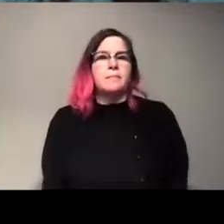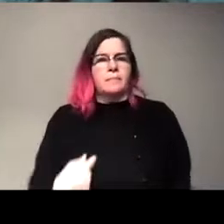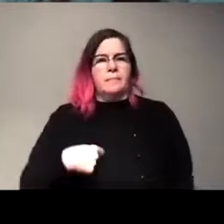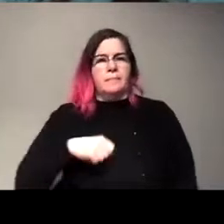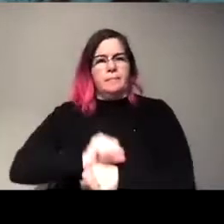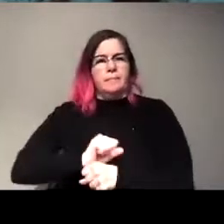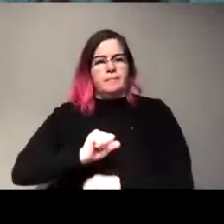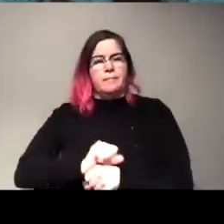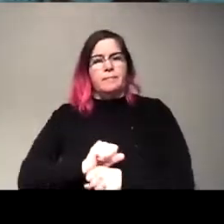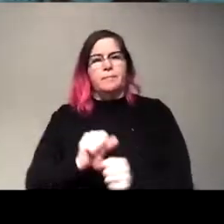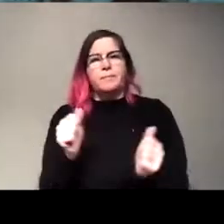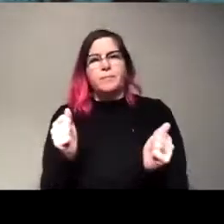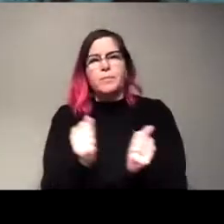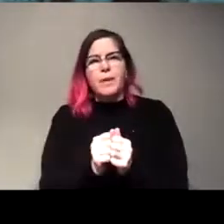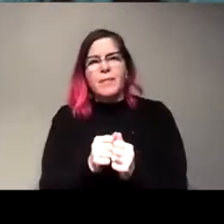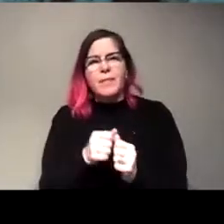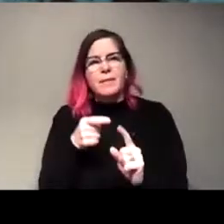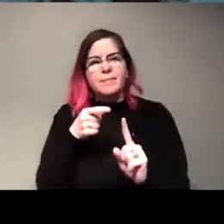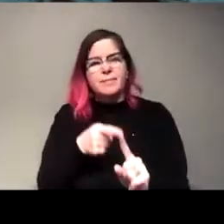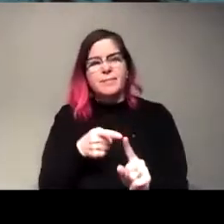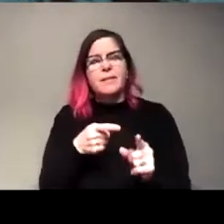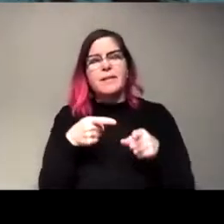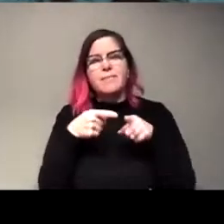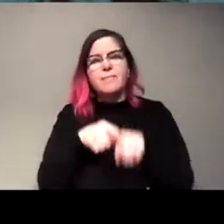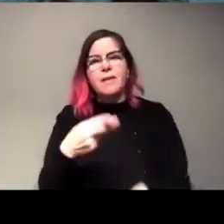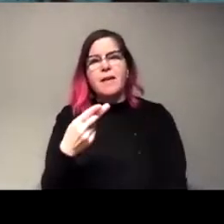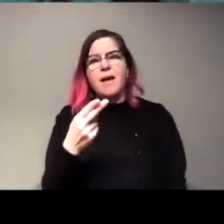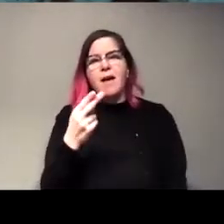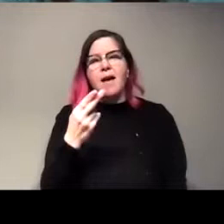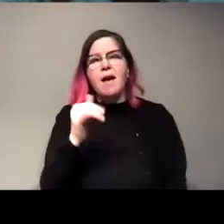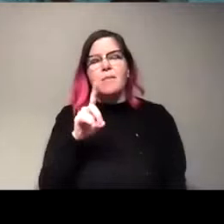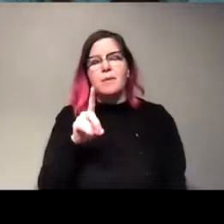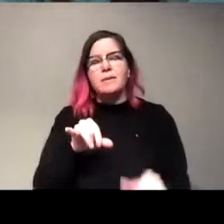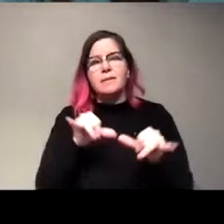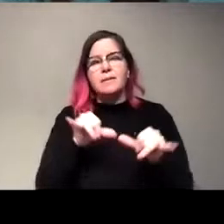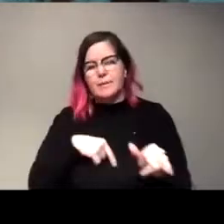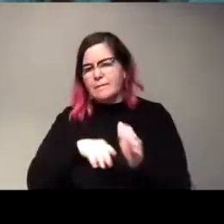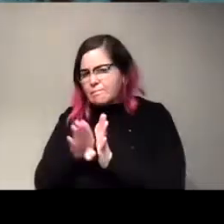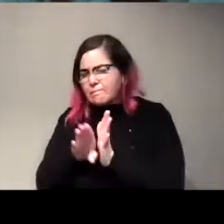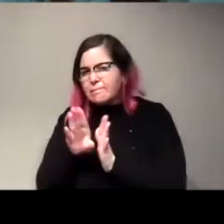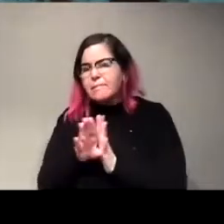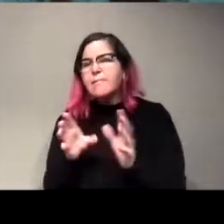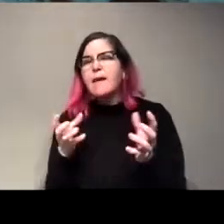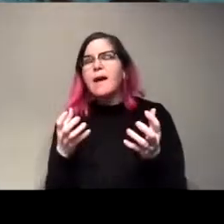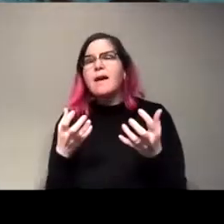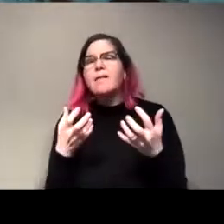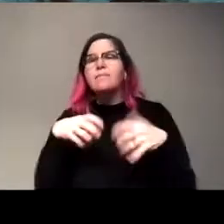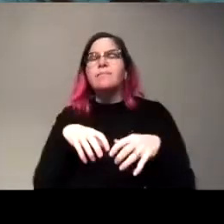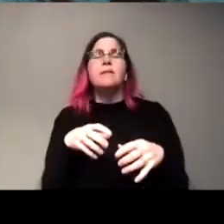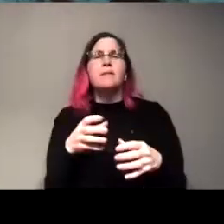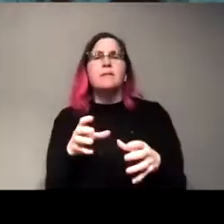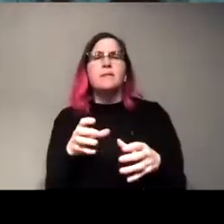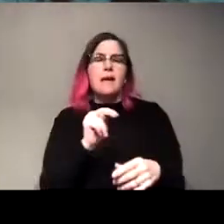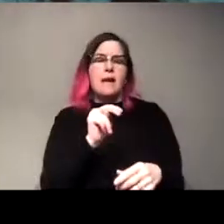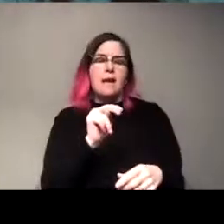with these, these sort of hybrid systems that we've been developing, which combine nanoparticles,